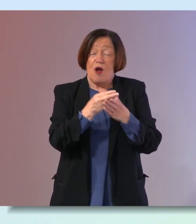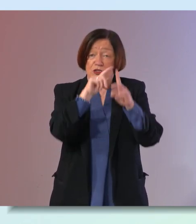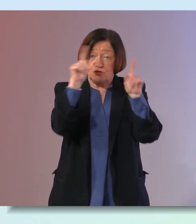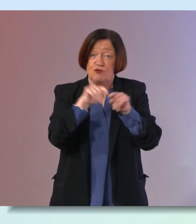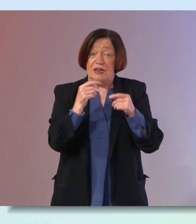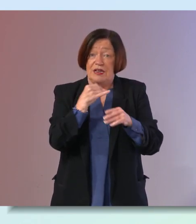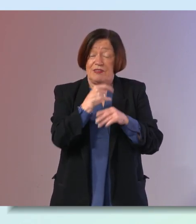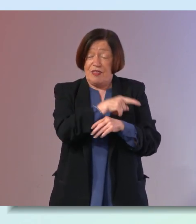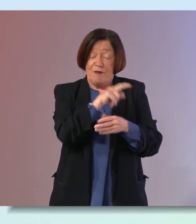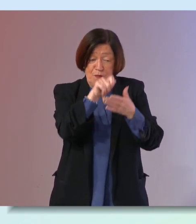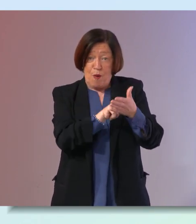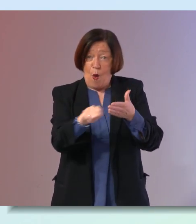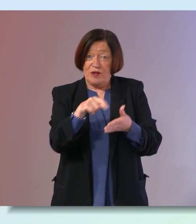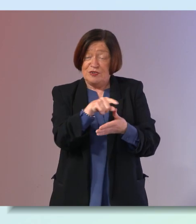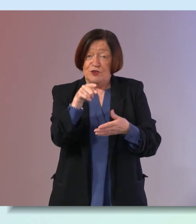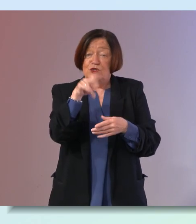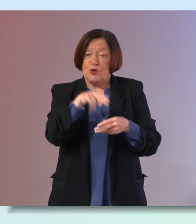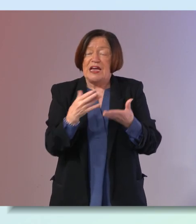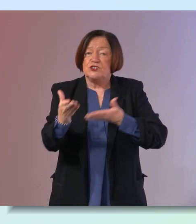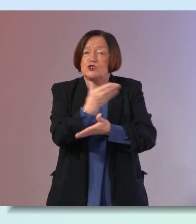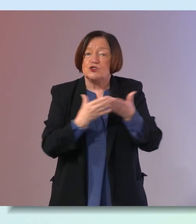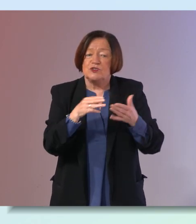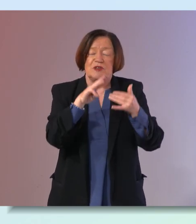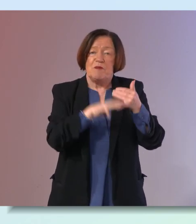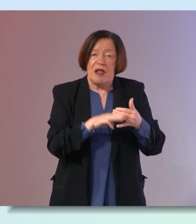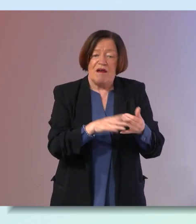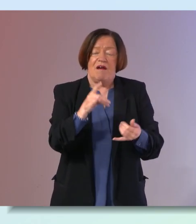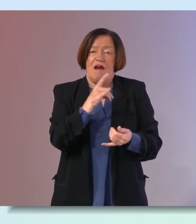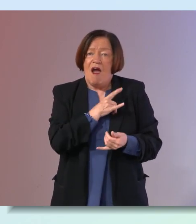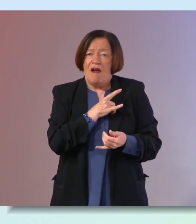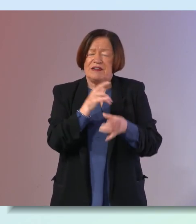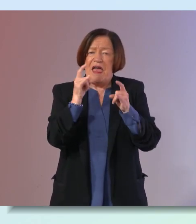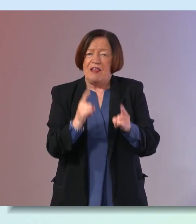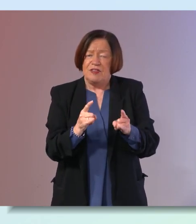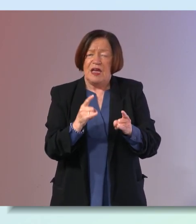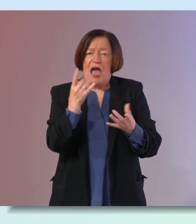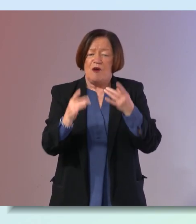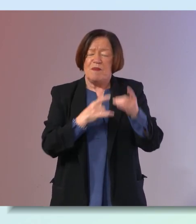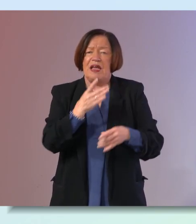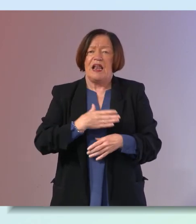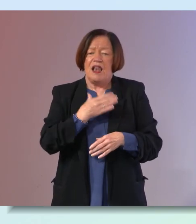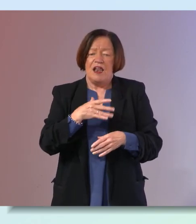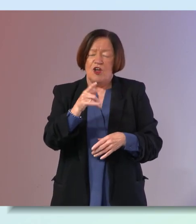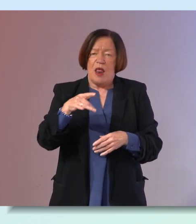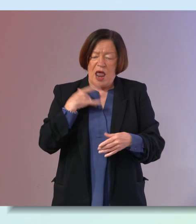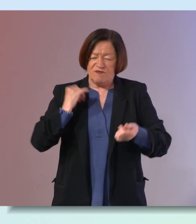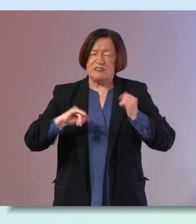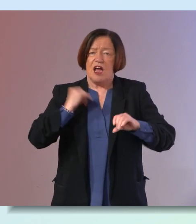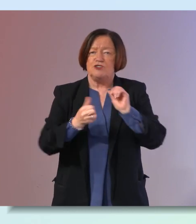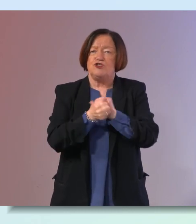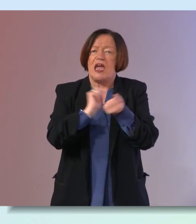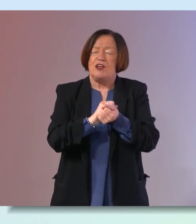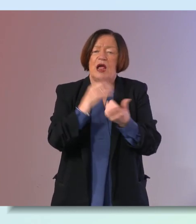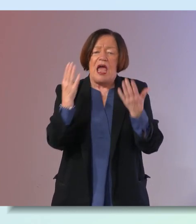now in the poll and uh you can discuss menopause and cardiovascular health uh how to make lifestyle changes like eating healthier